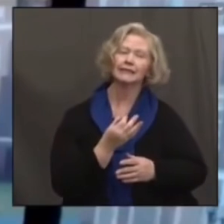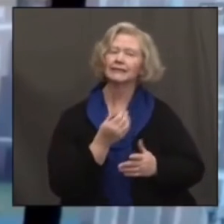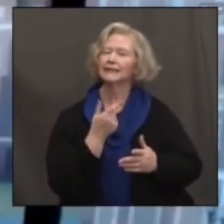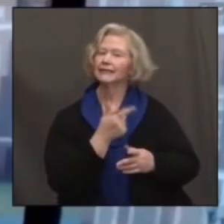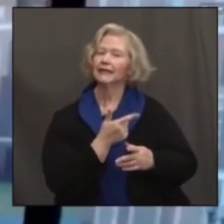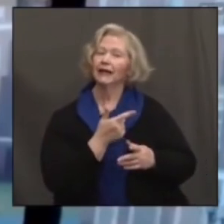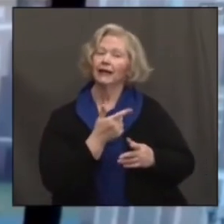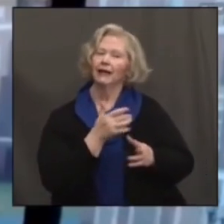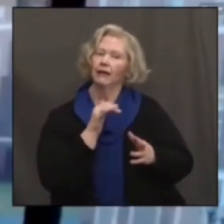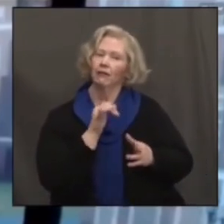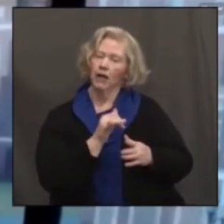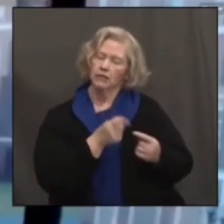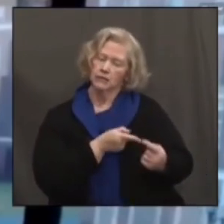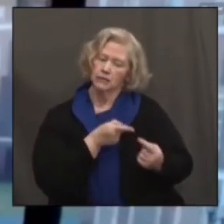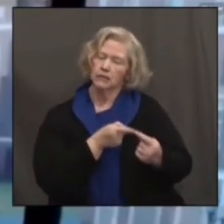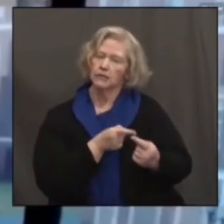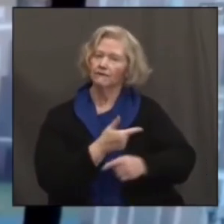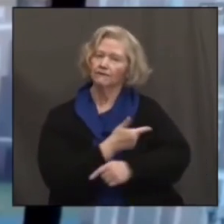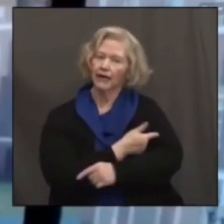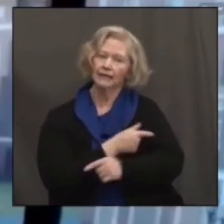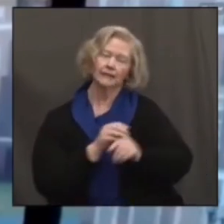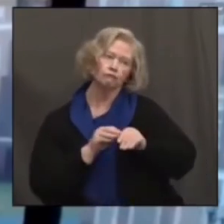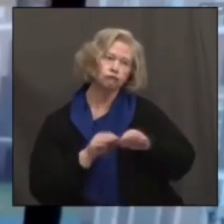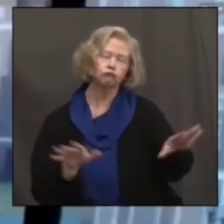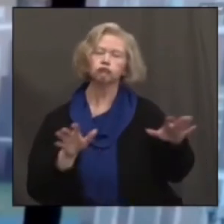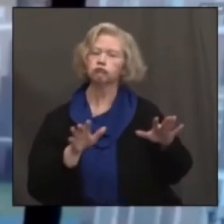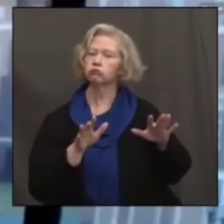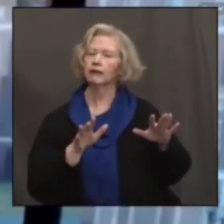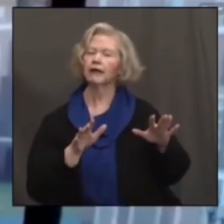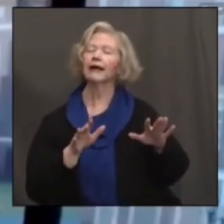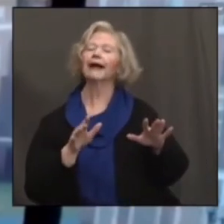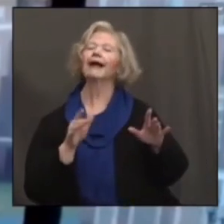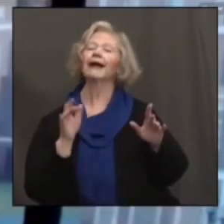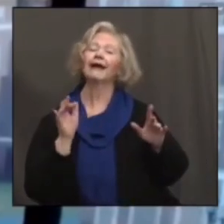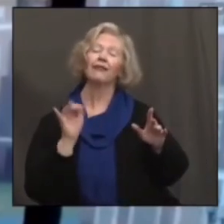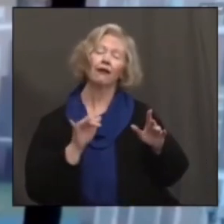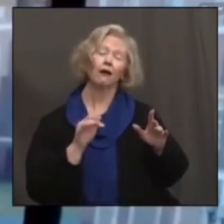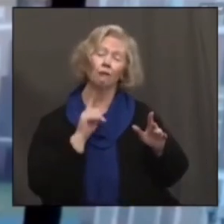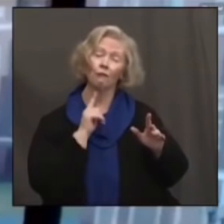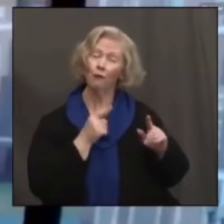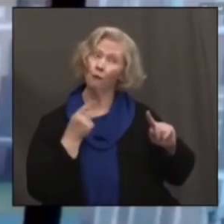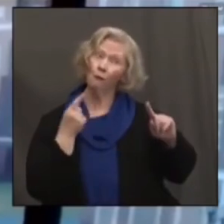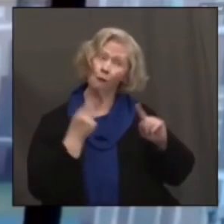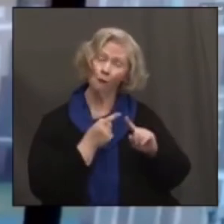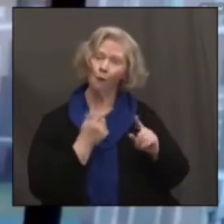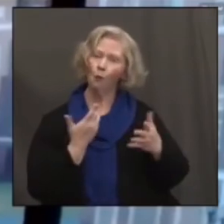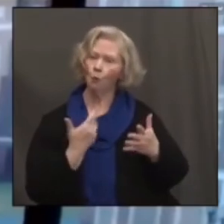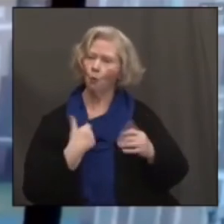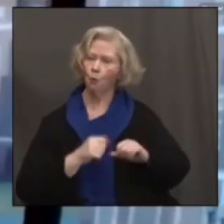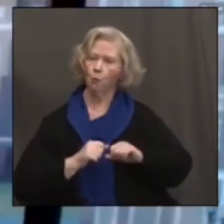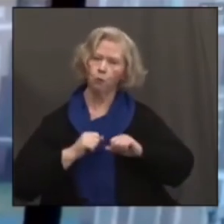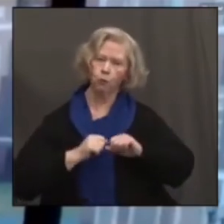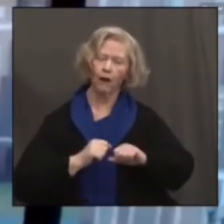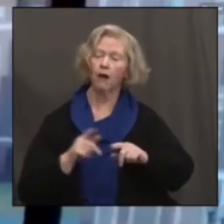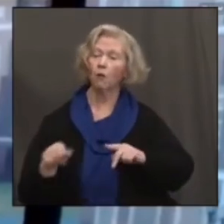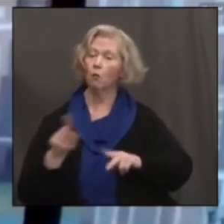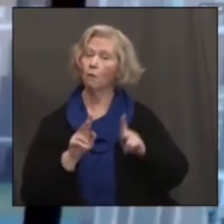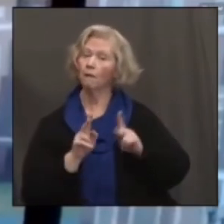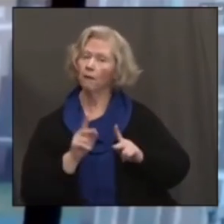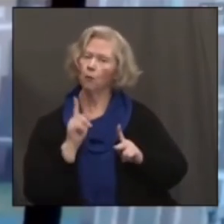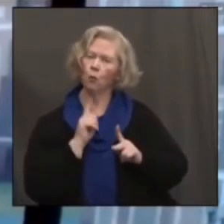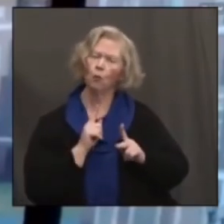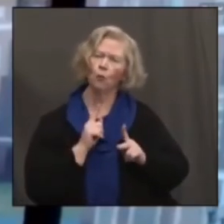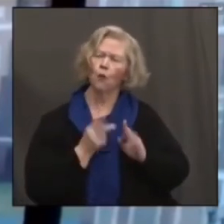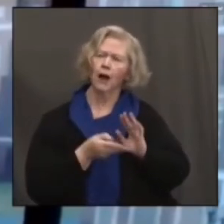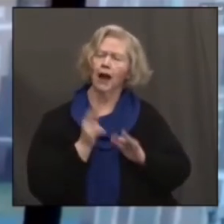out the vaccine program. The first goal of any vaccination program is to protect those most vulnerable